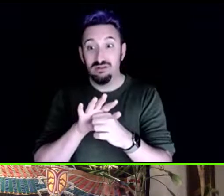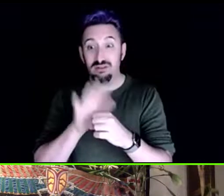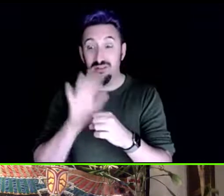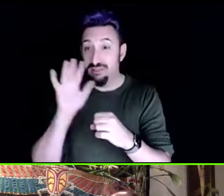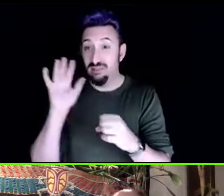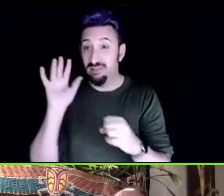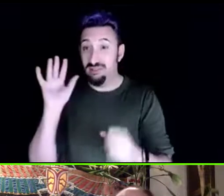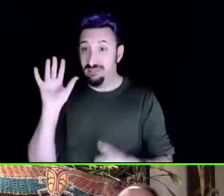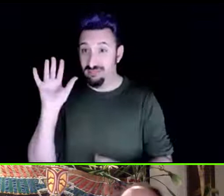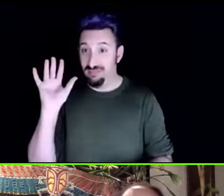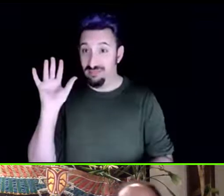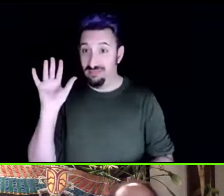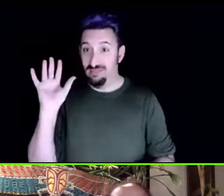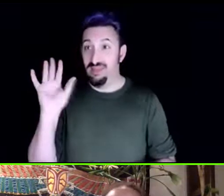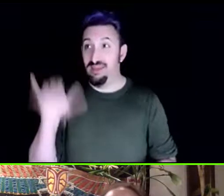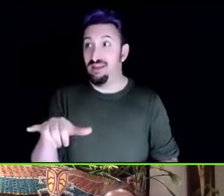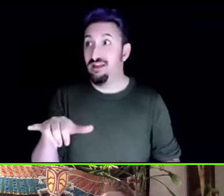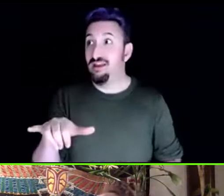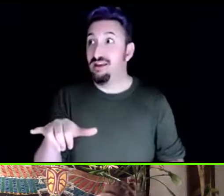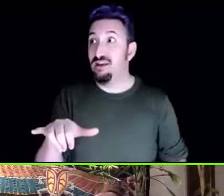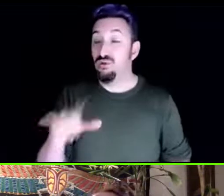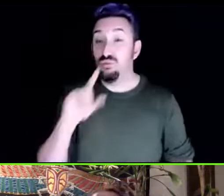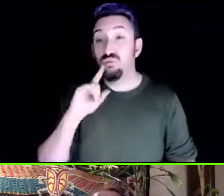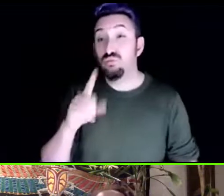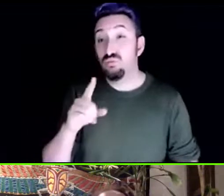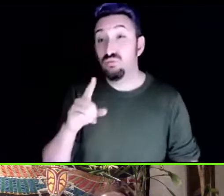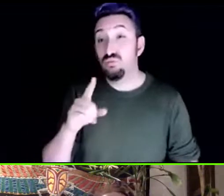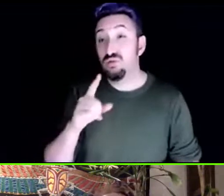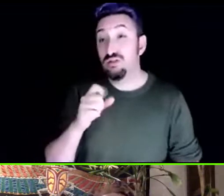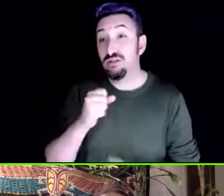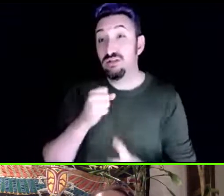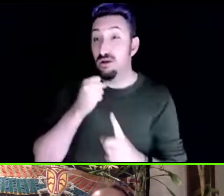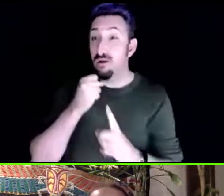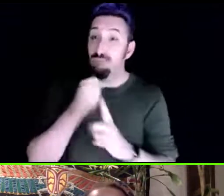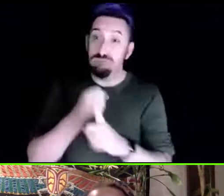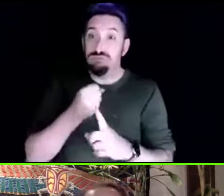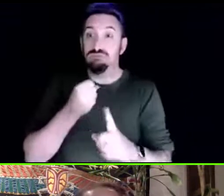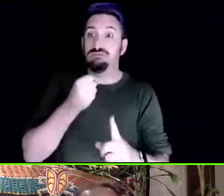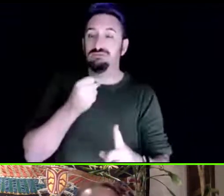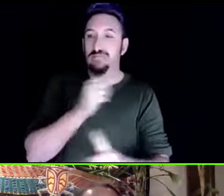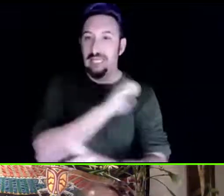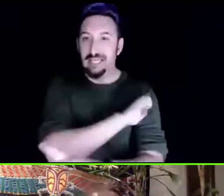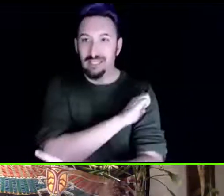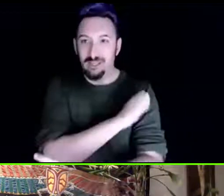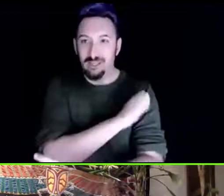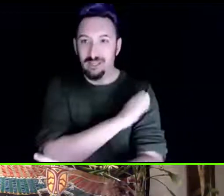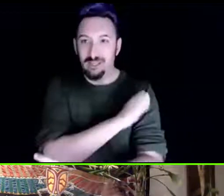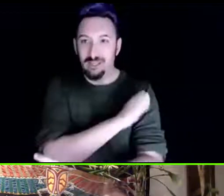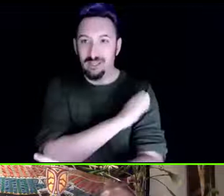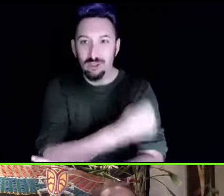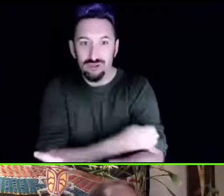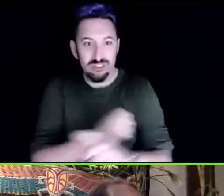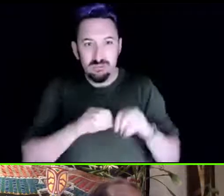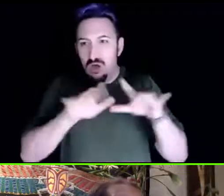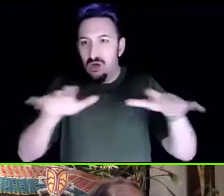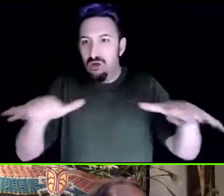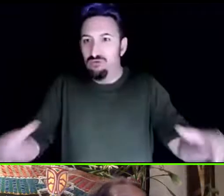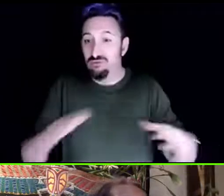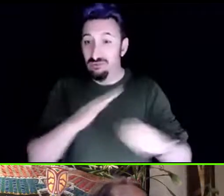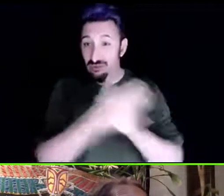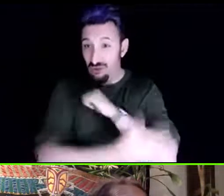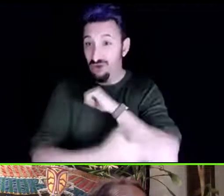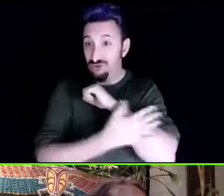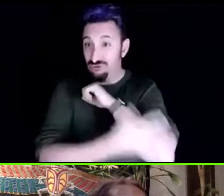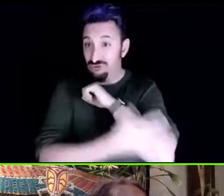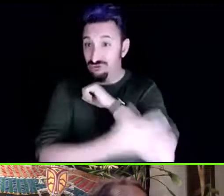ignited a lot of energy all over the country but certainly in schools around we all are